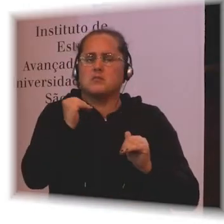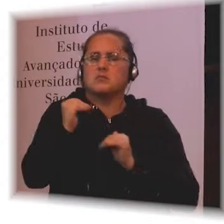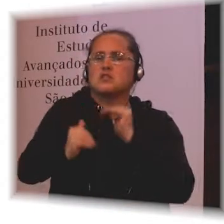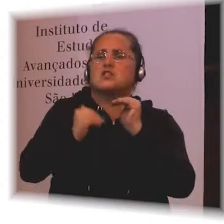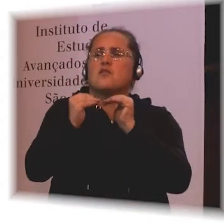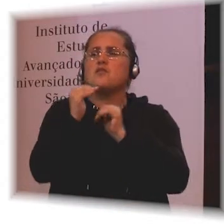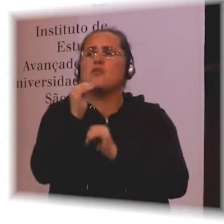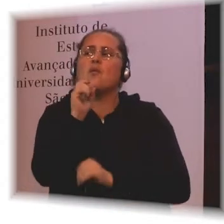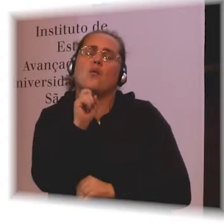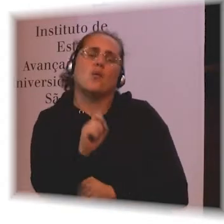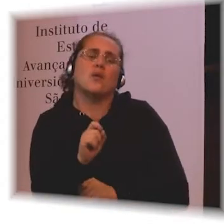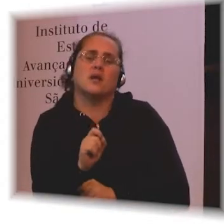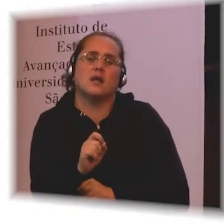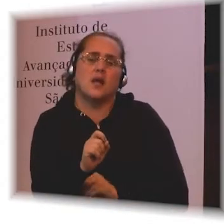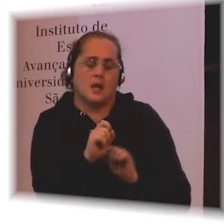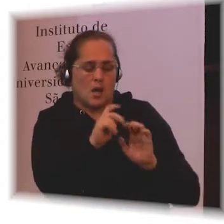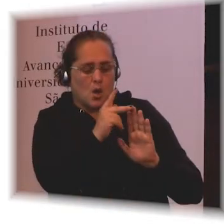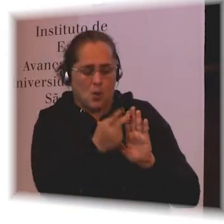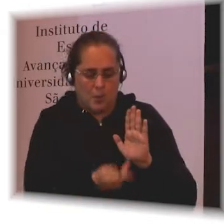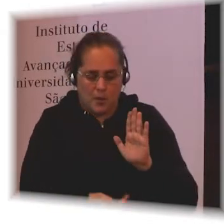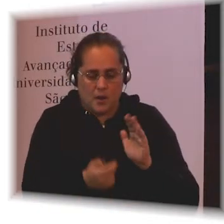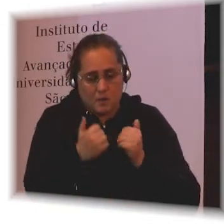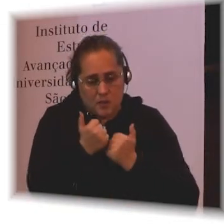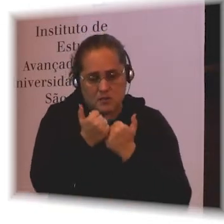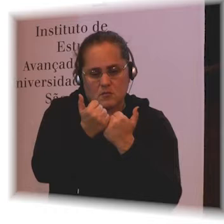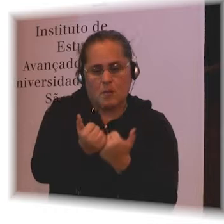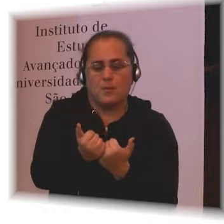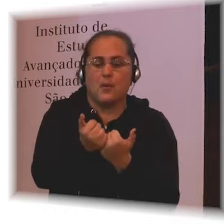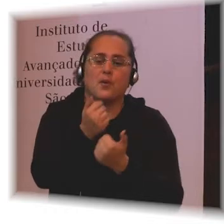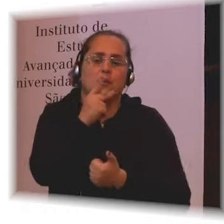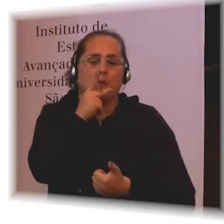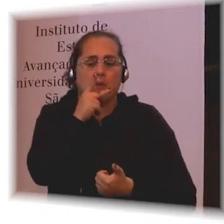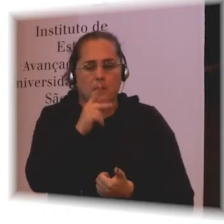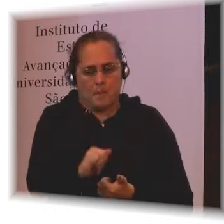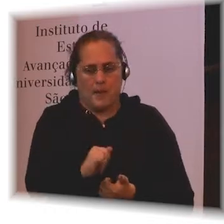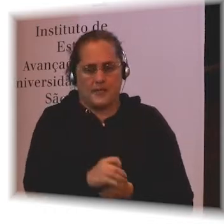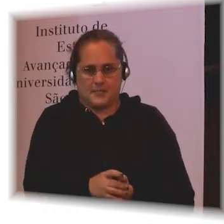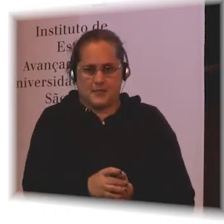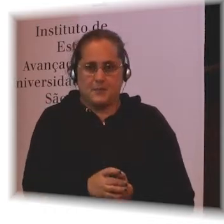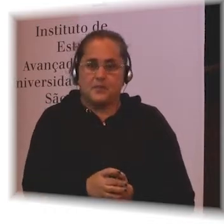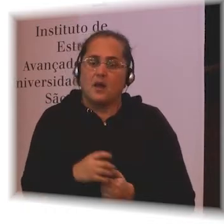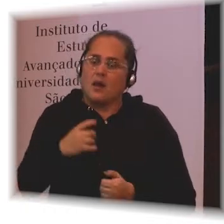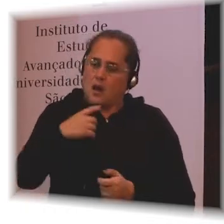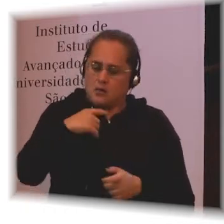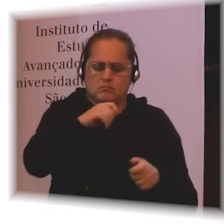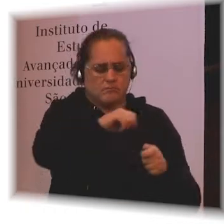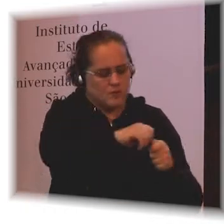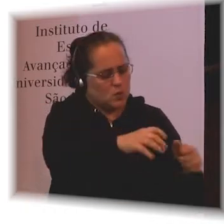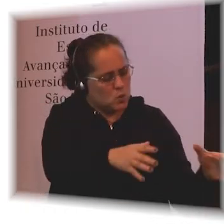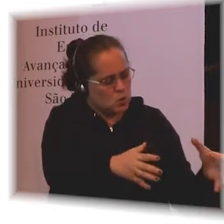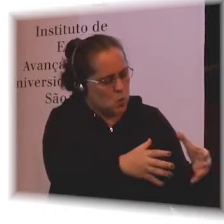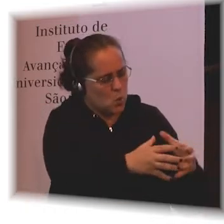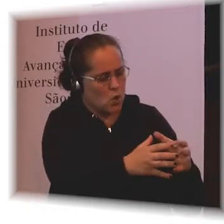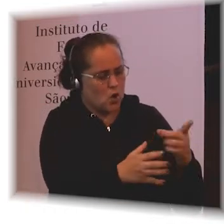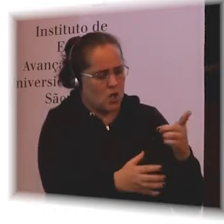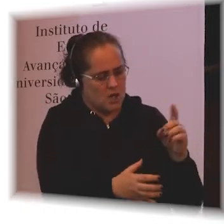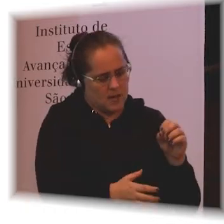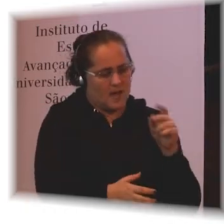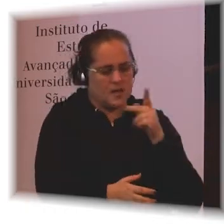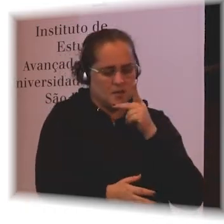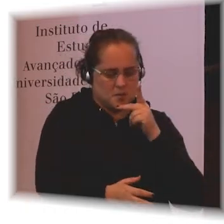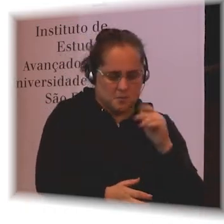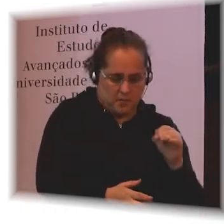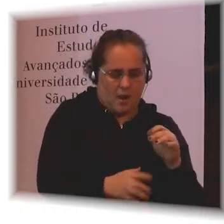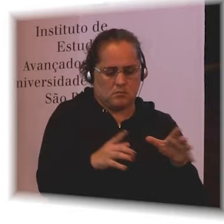of parent support. So we brought together groups of 10 parents with their children and they met periodically once a month or